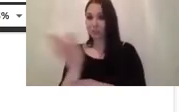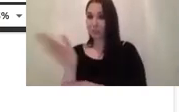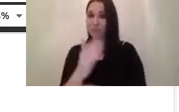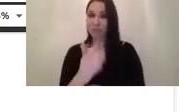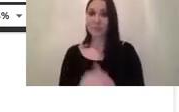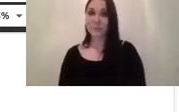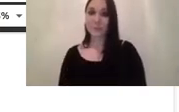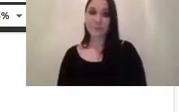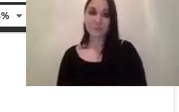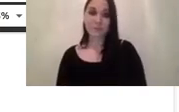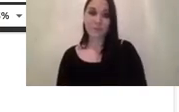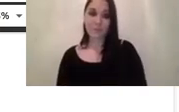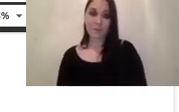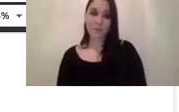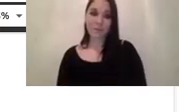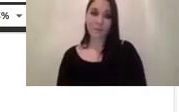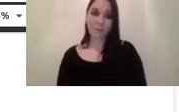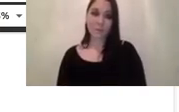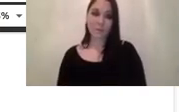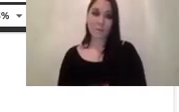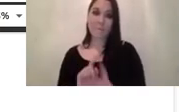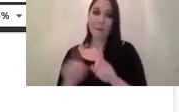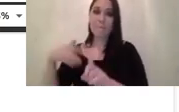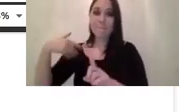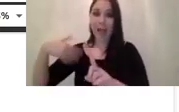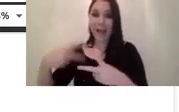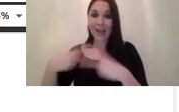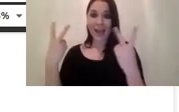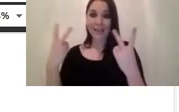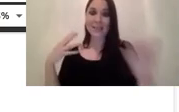whereas in the back lights it's exactly the opposite